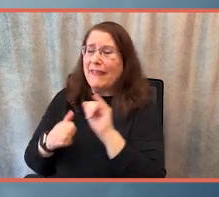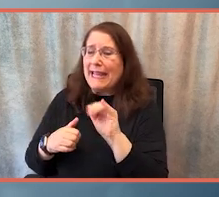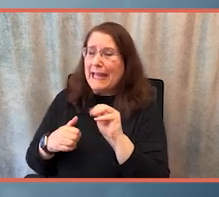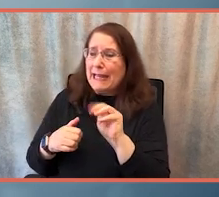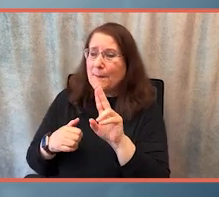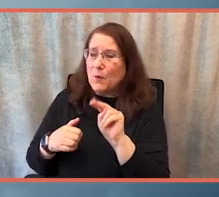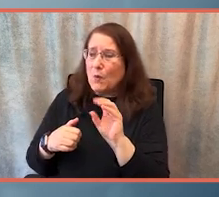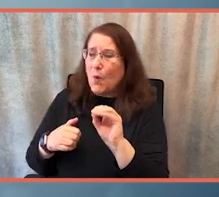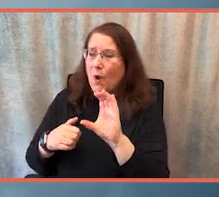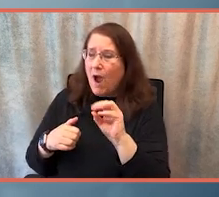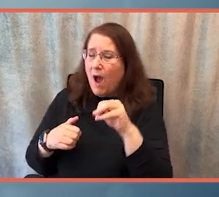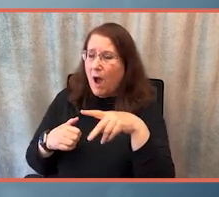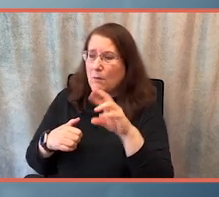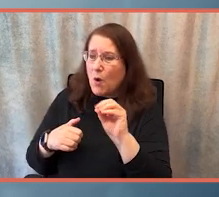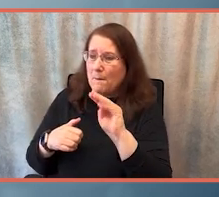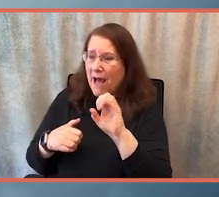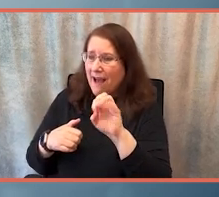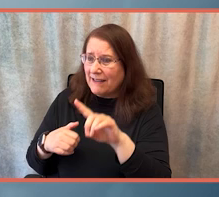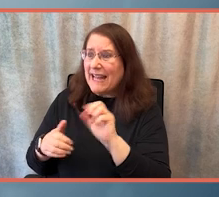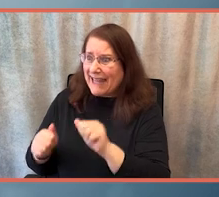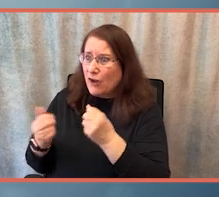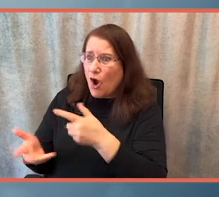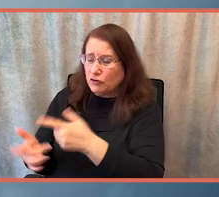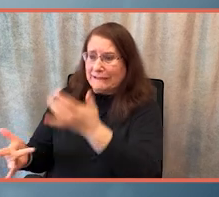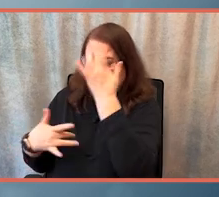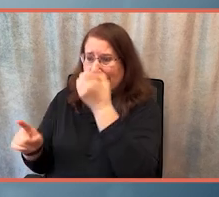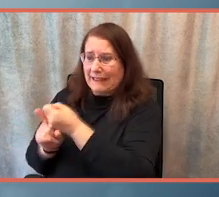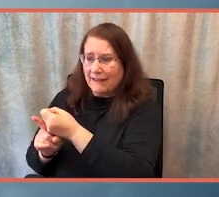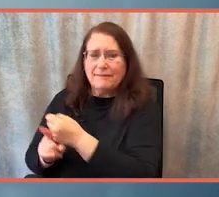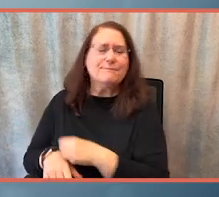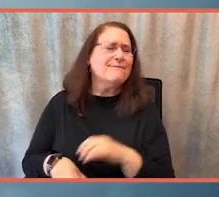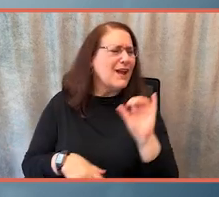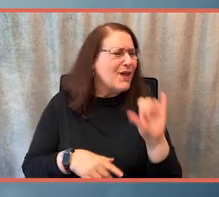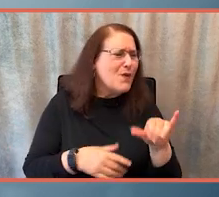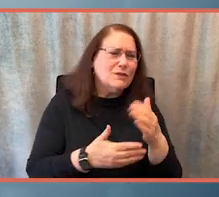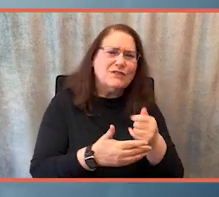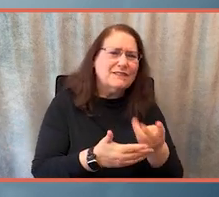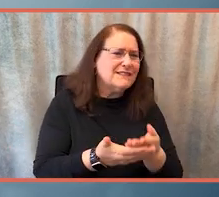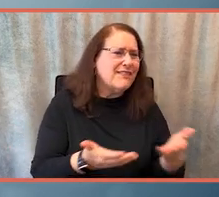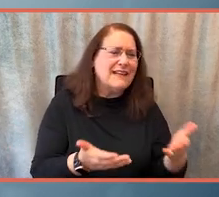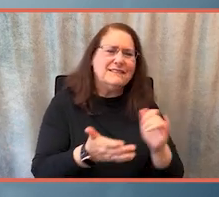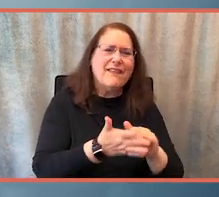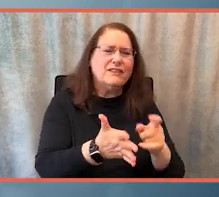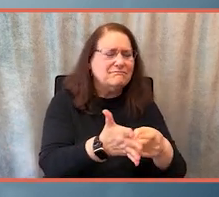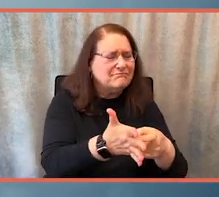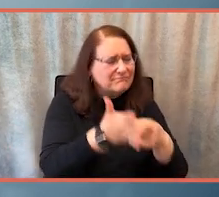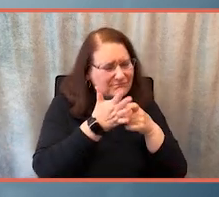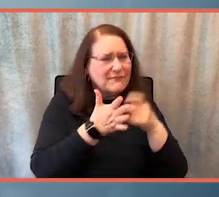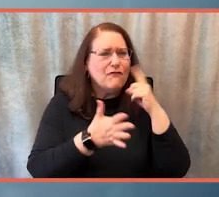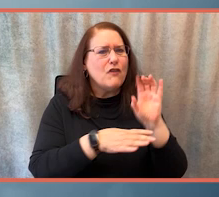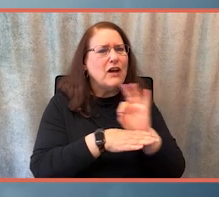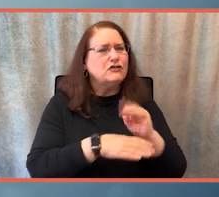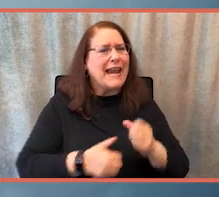It's not safe for her. These are some of the things that that are just absolute necessities to function and